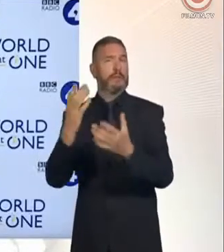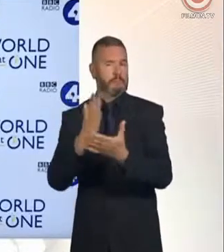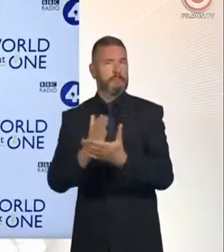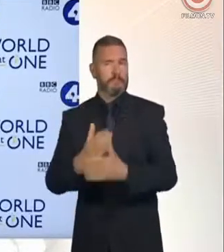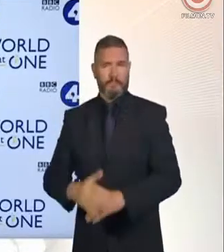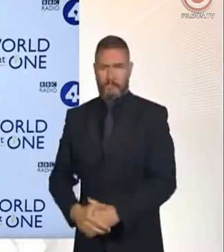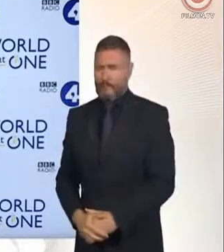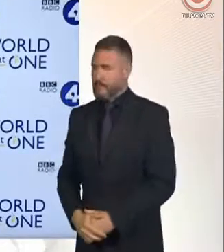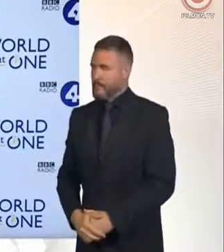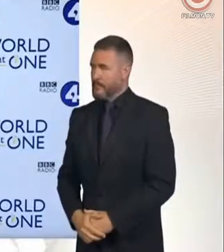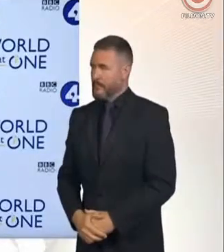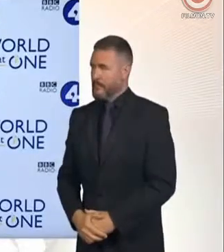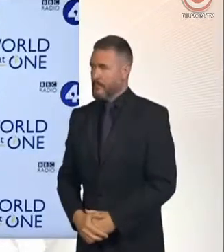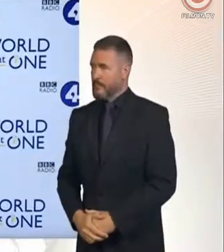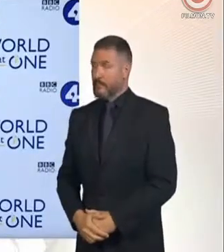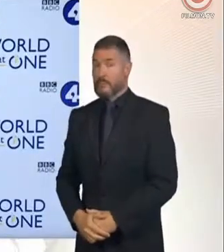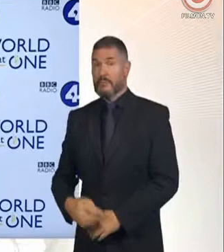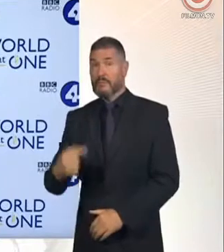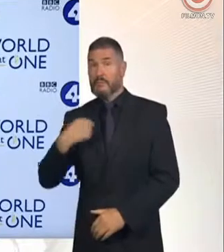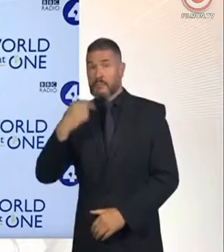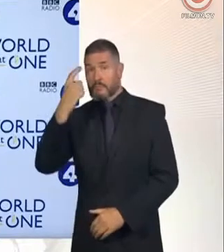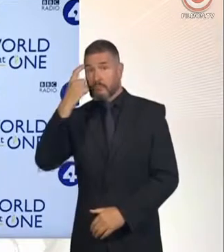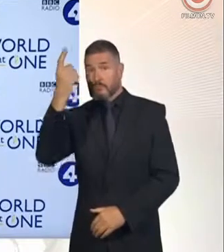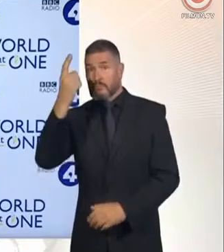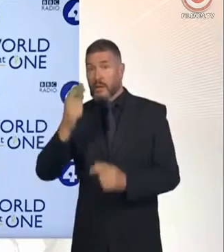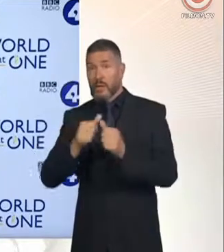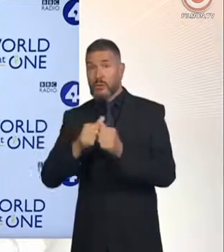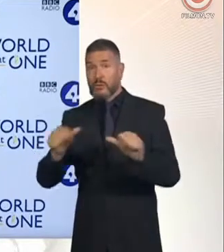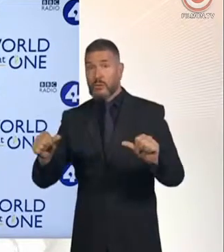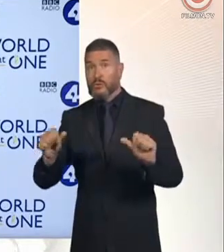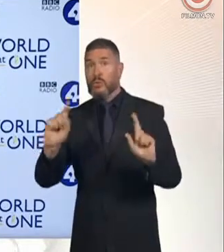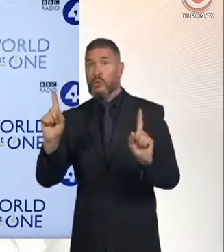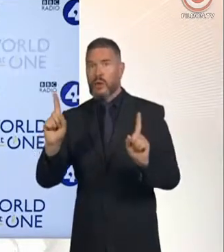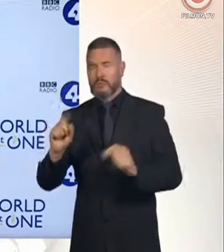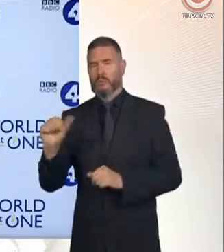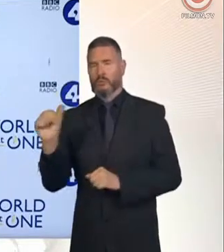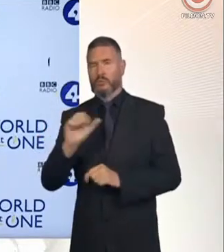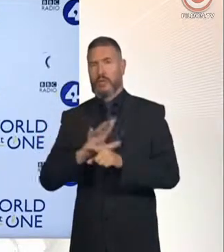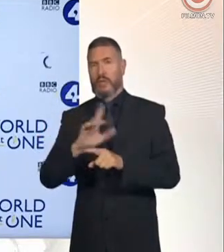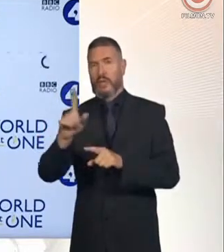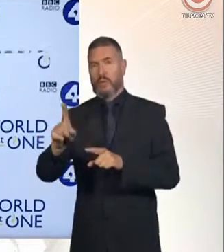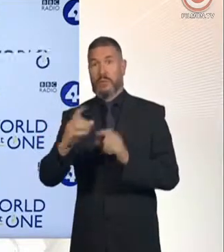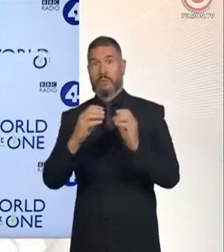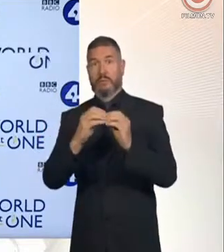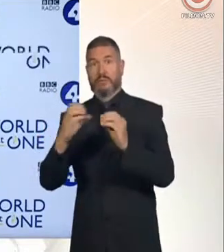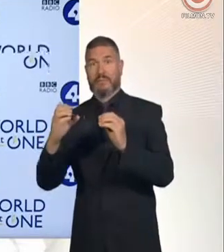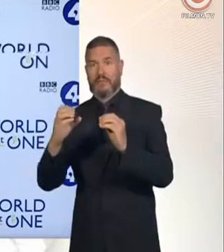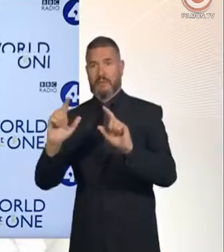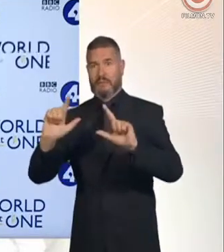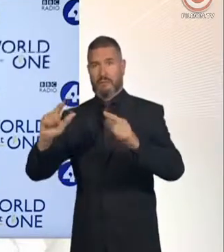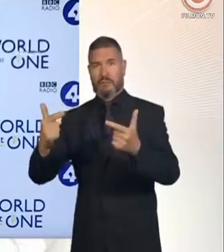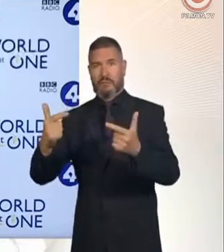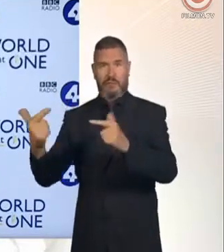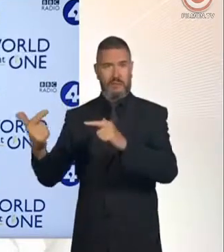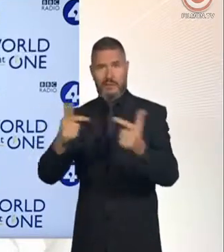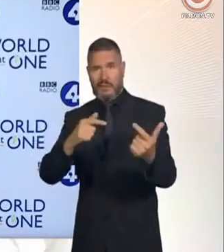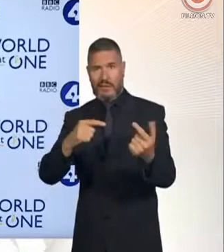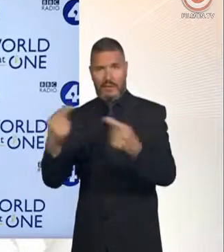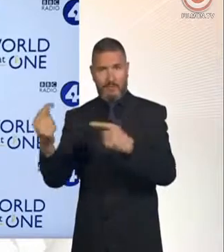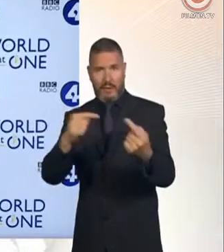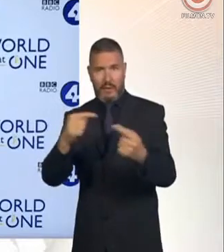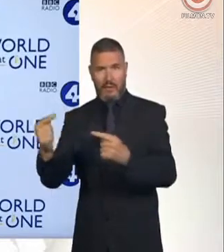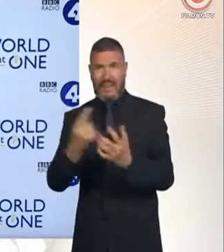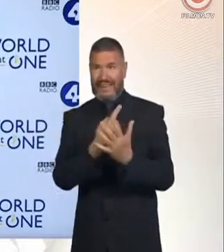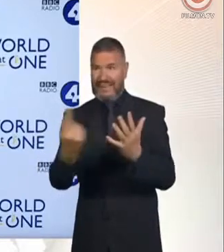I think the best solution would be would be to have a debate on what we all have to offer the